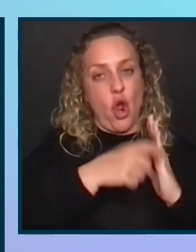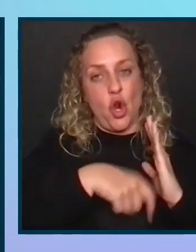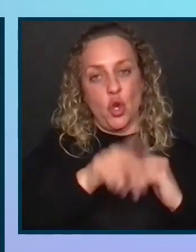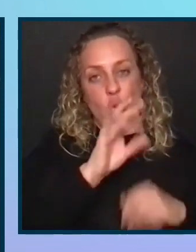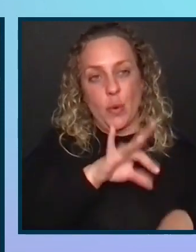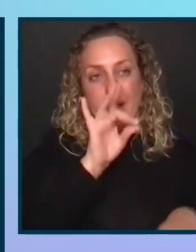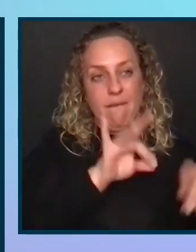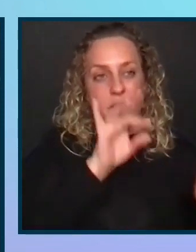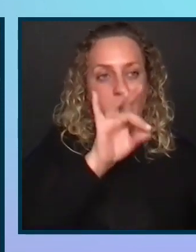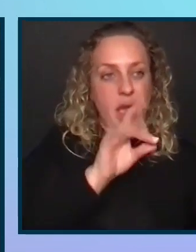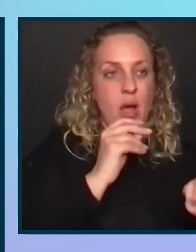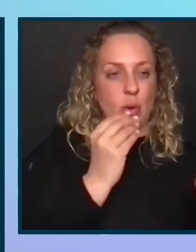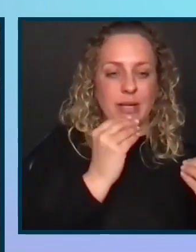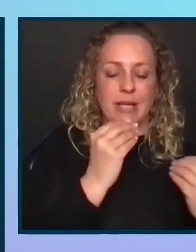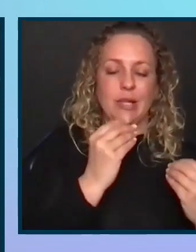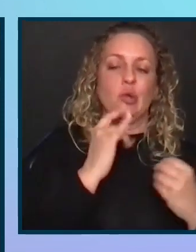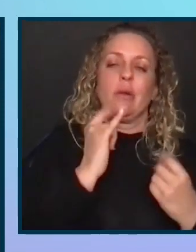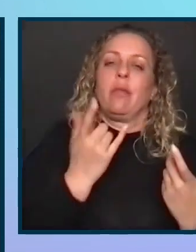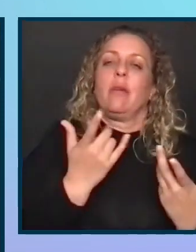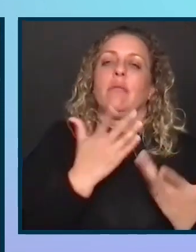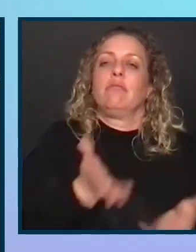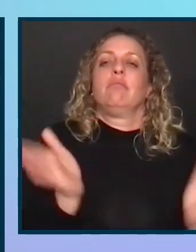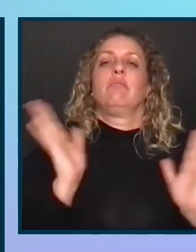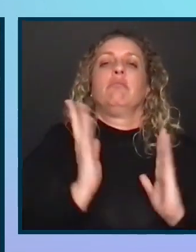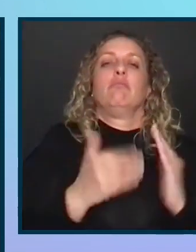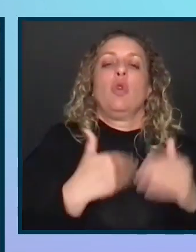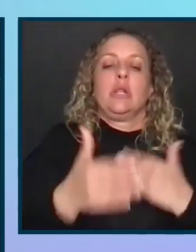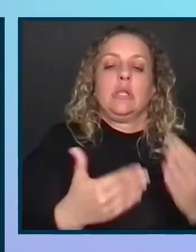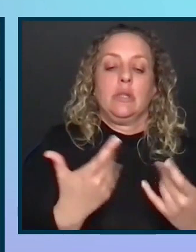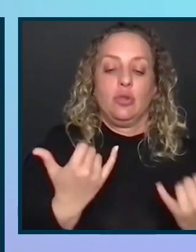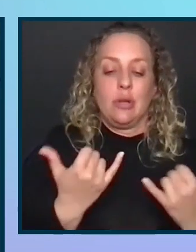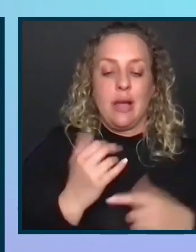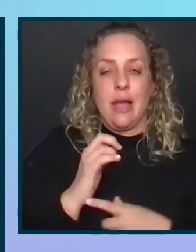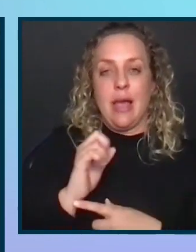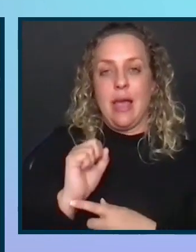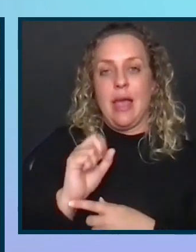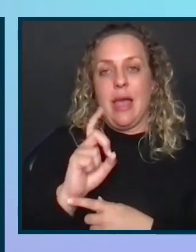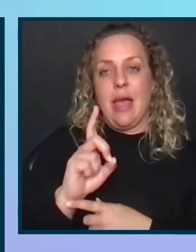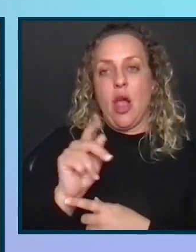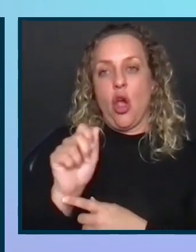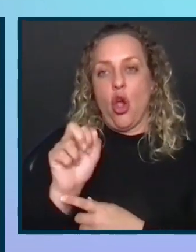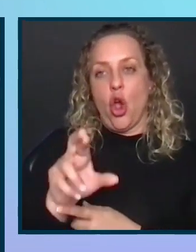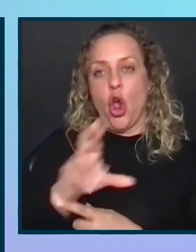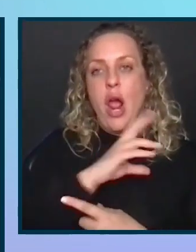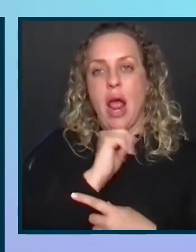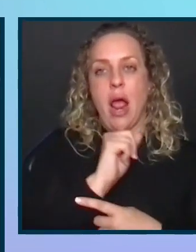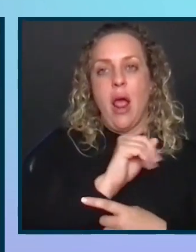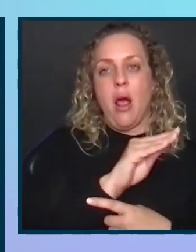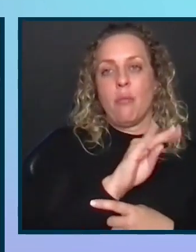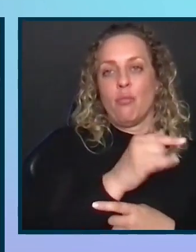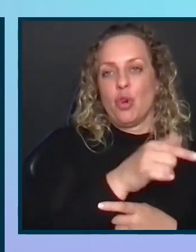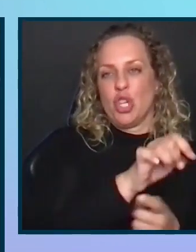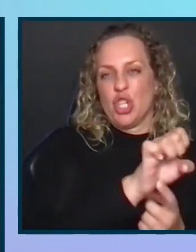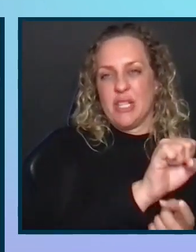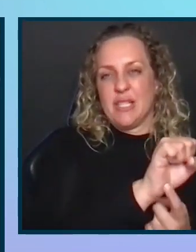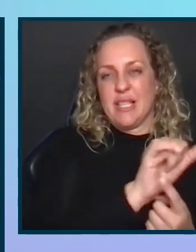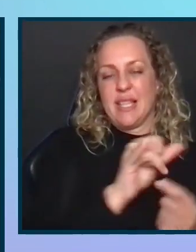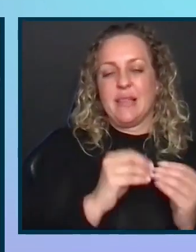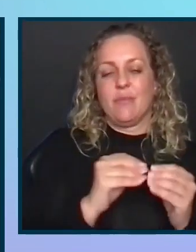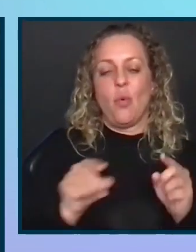help just teach you the overall process. And so where Ad Car and Bridges are more